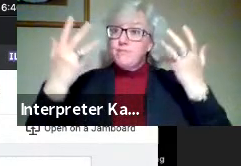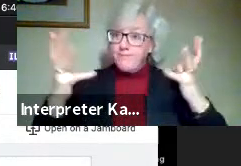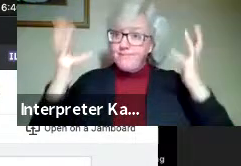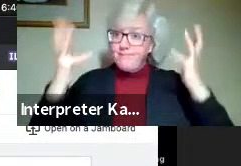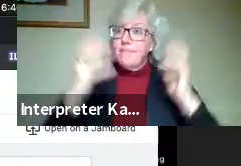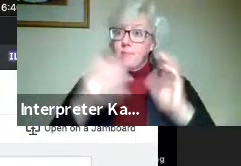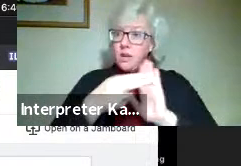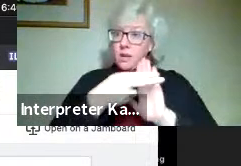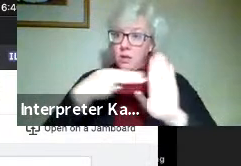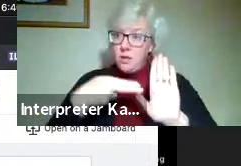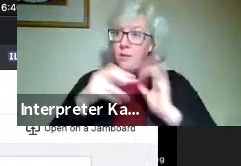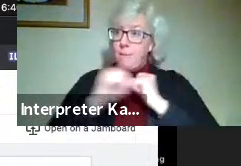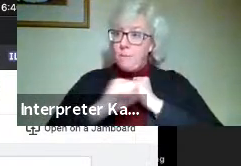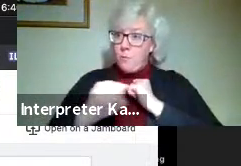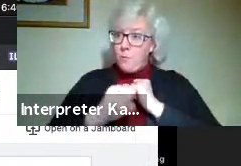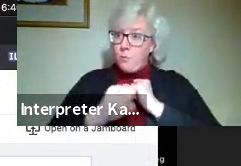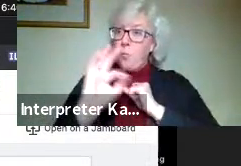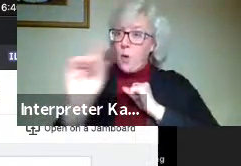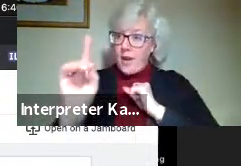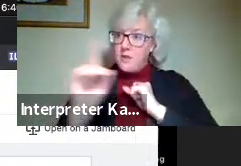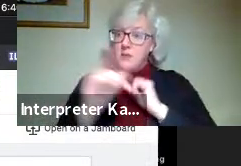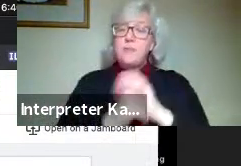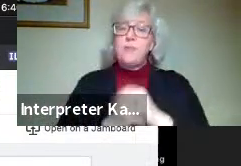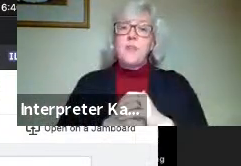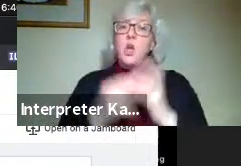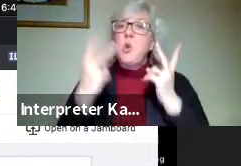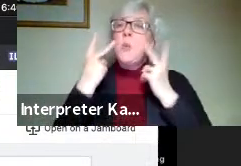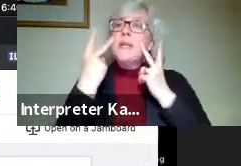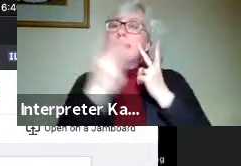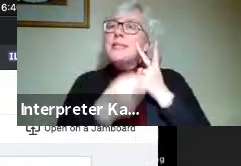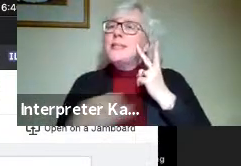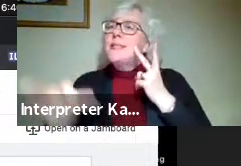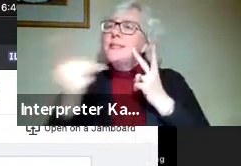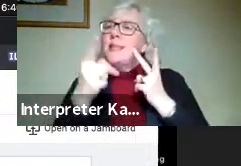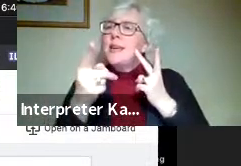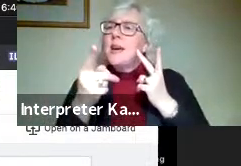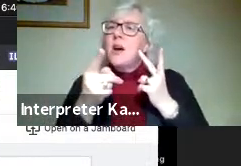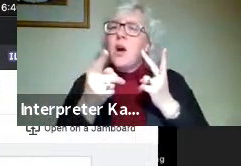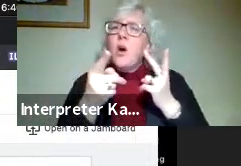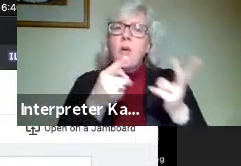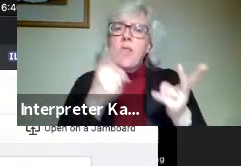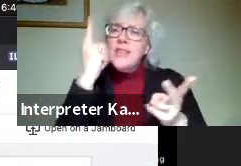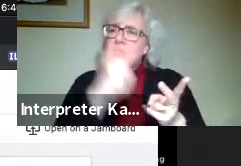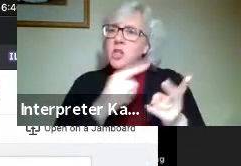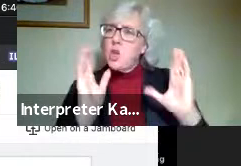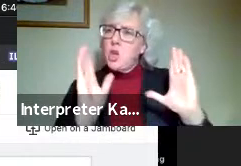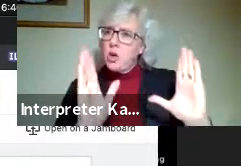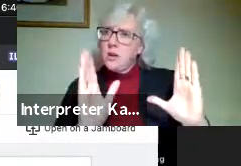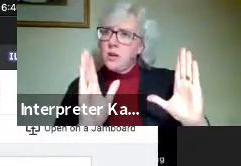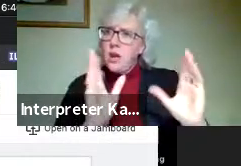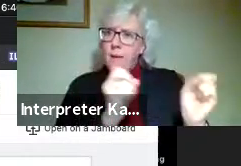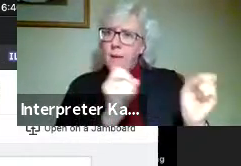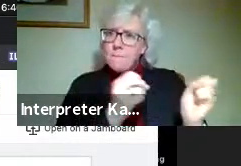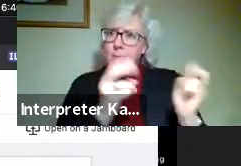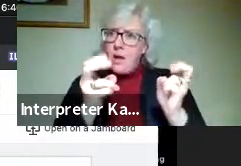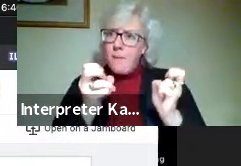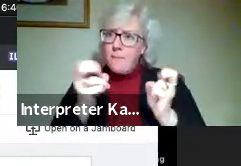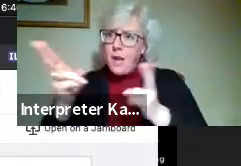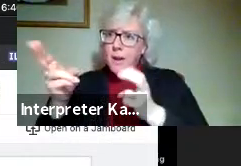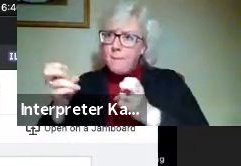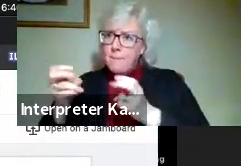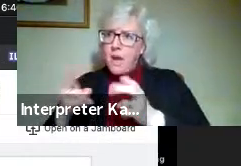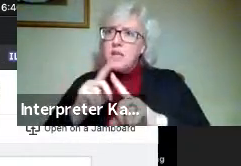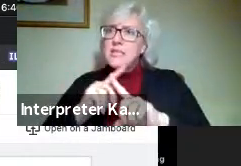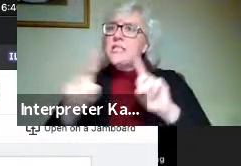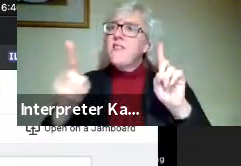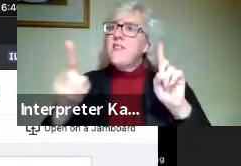for Samantha. And you can see how she took the look and applied it to a variety of